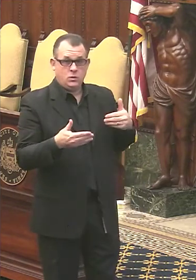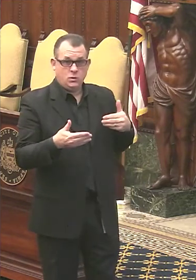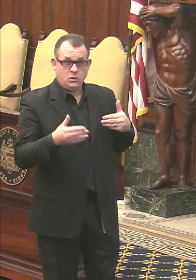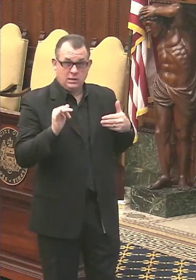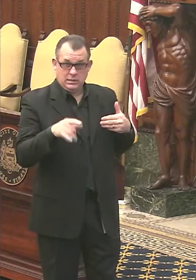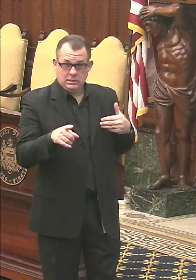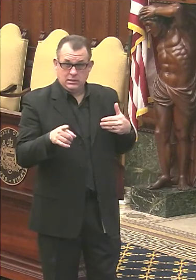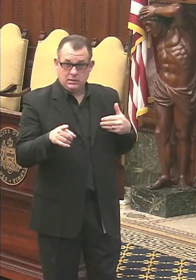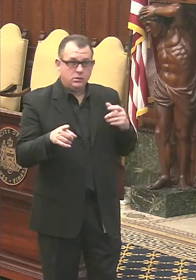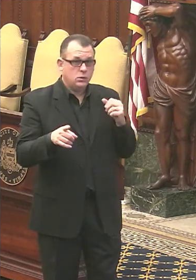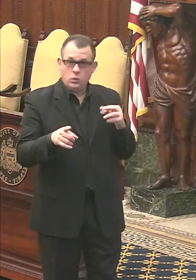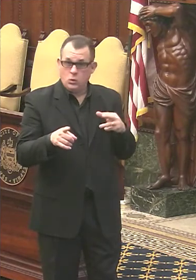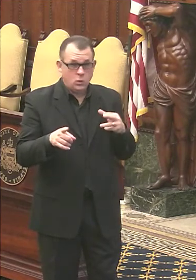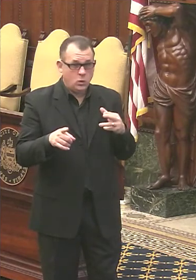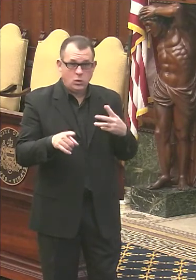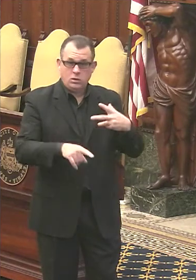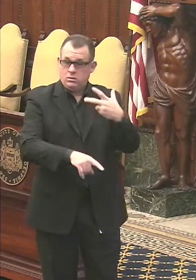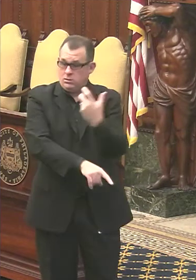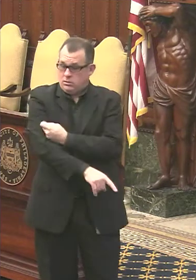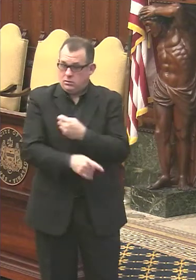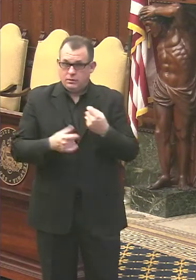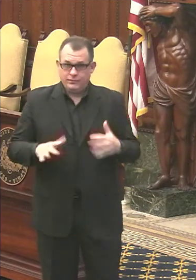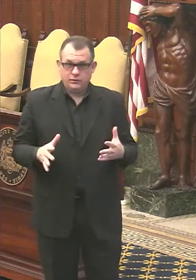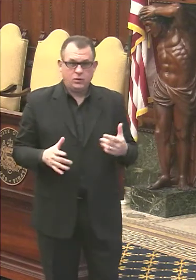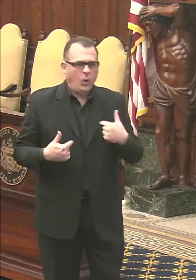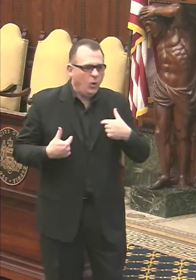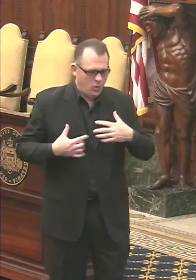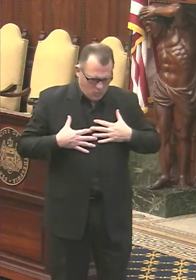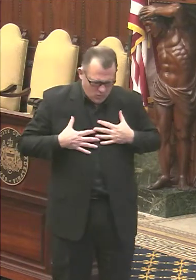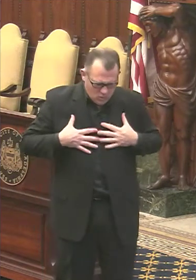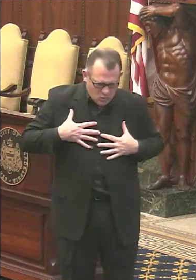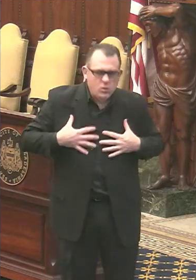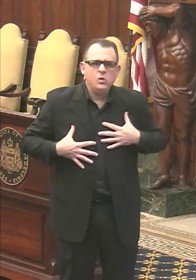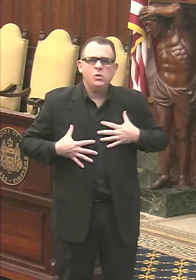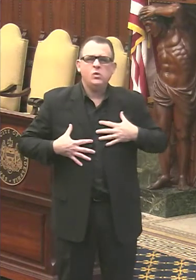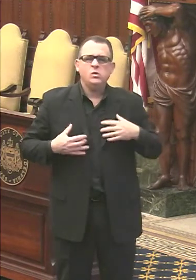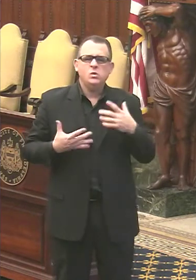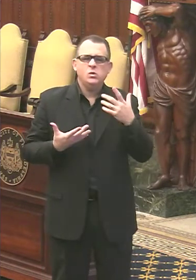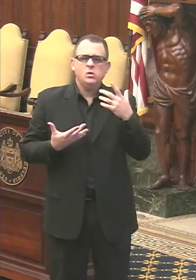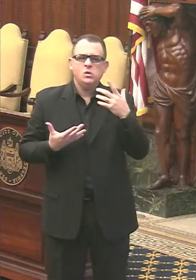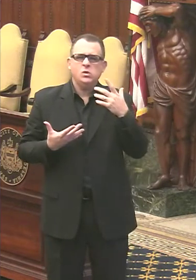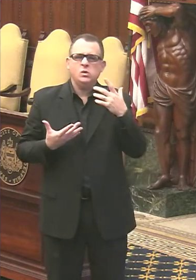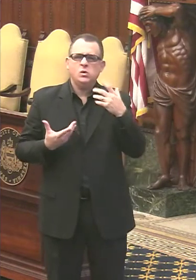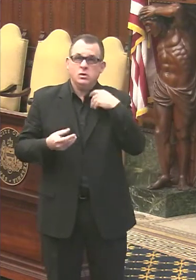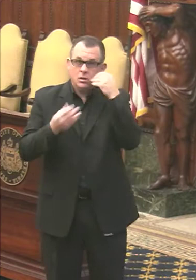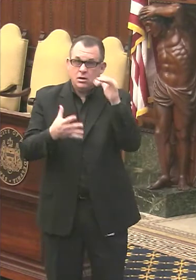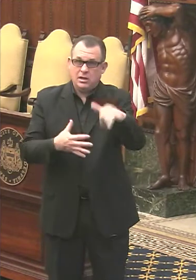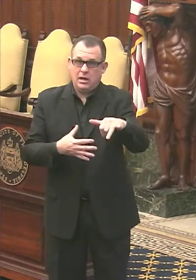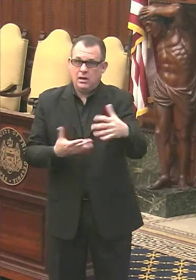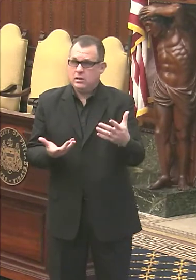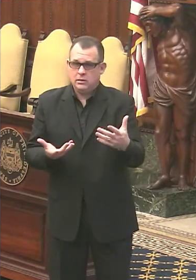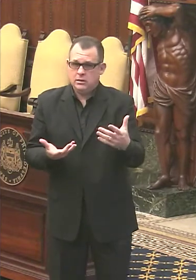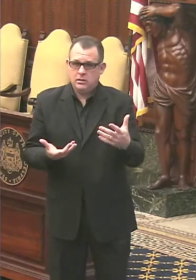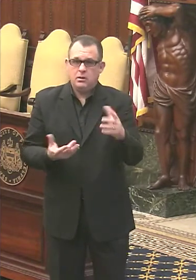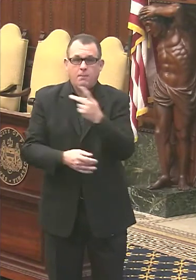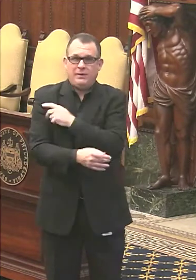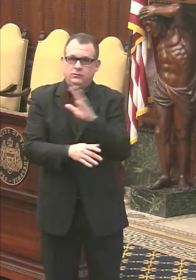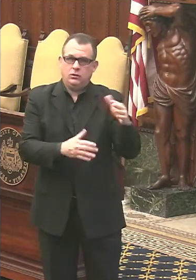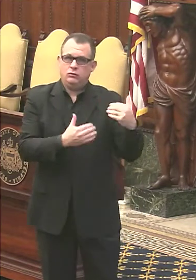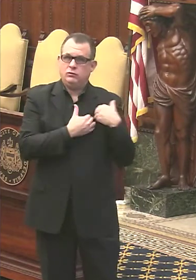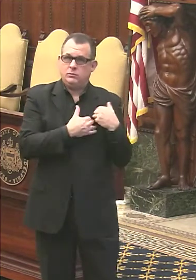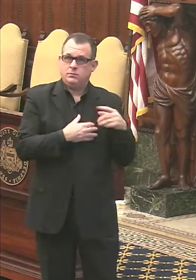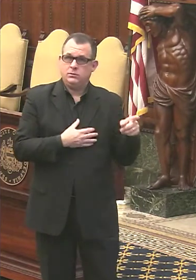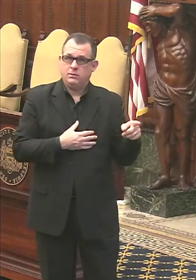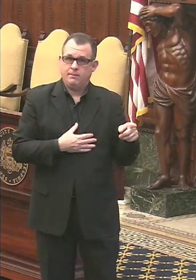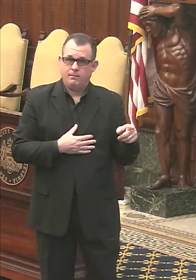nauseous and sick and I have been to that way for seven days. Yes. Okay. And still the last question, uh,